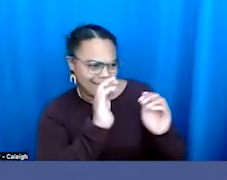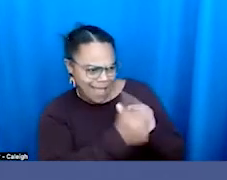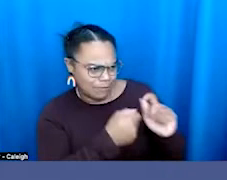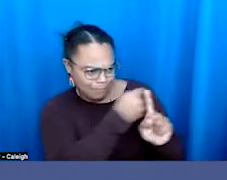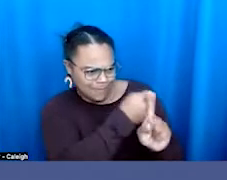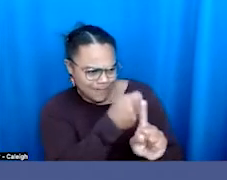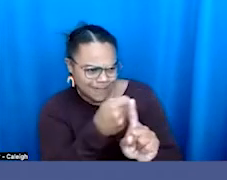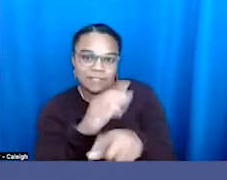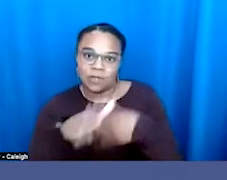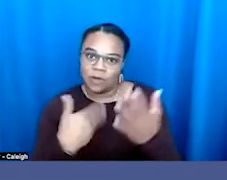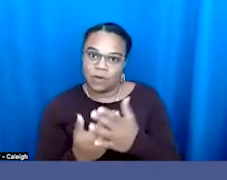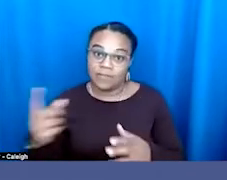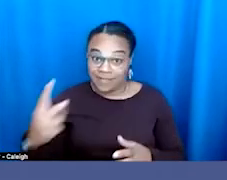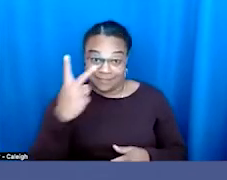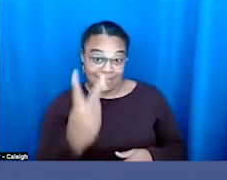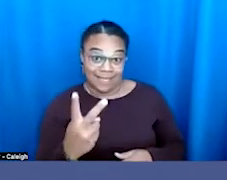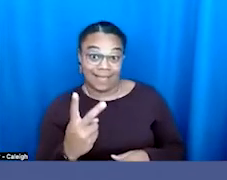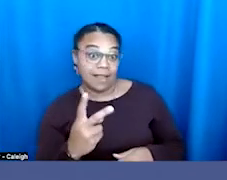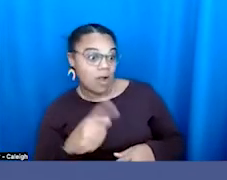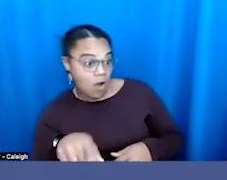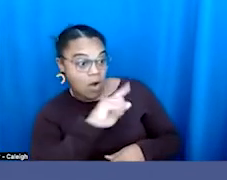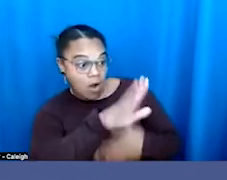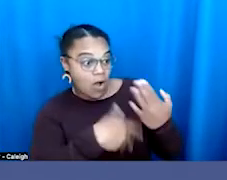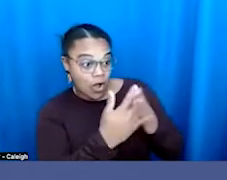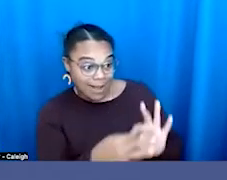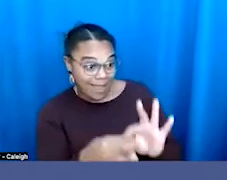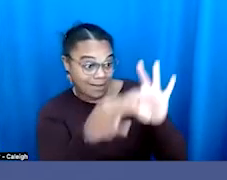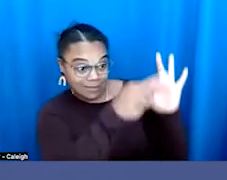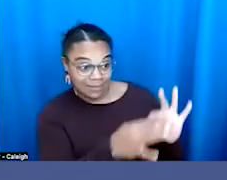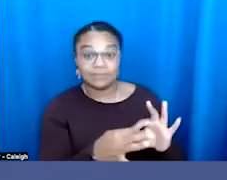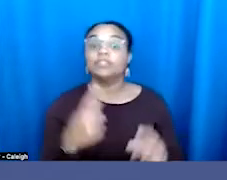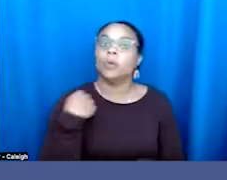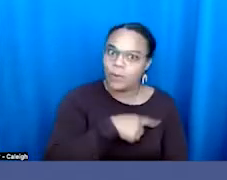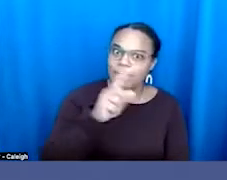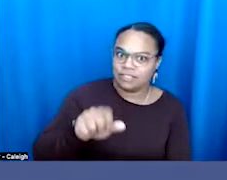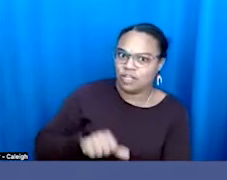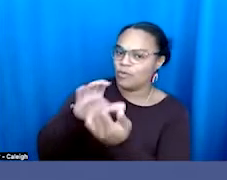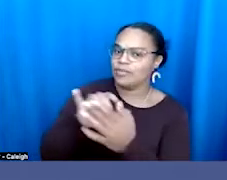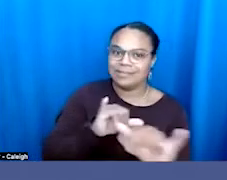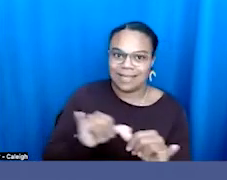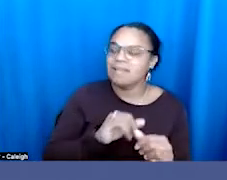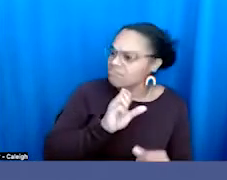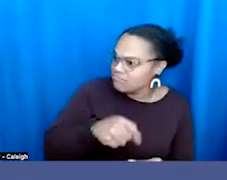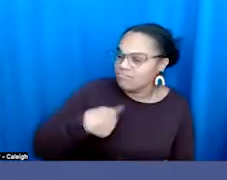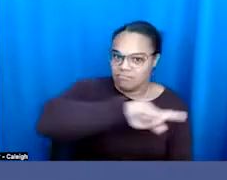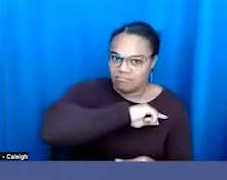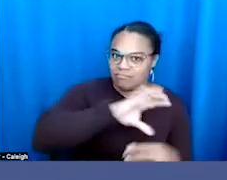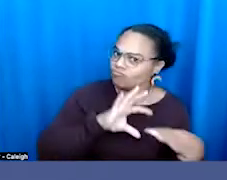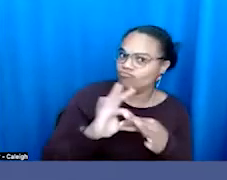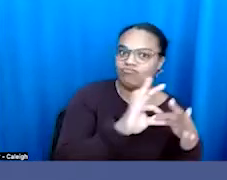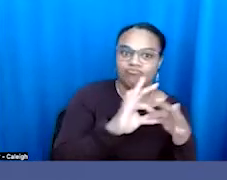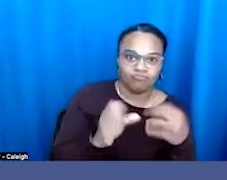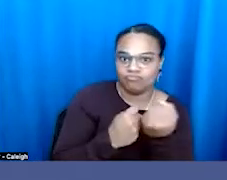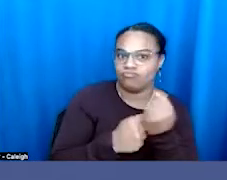so we should as well. So really what we're seeing nationally is the spread of these kinds of attacks